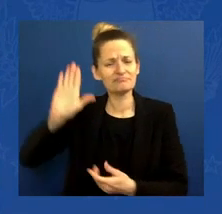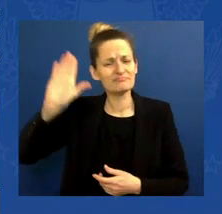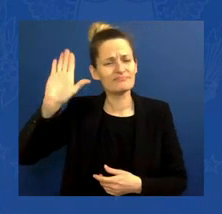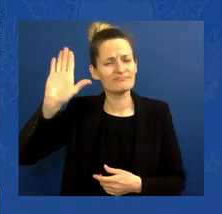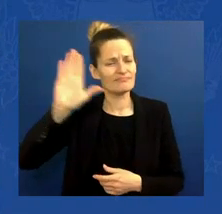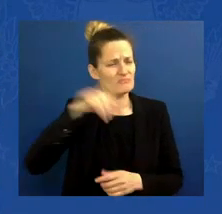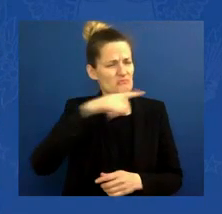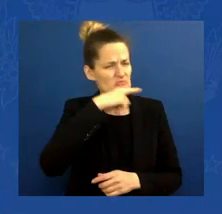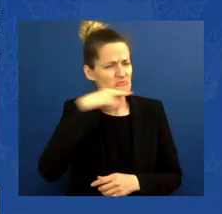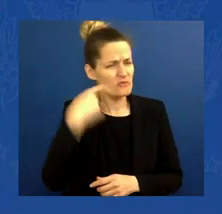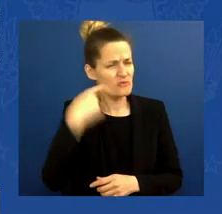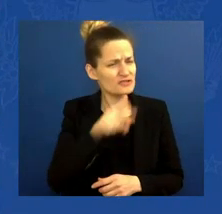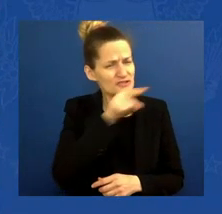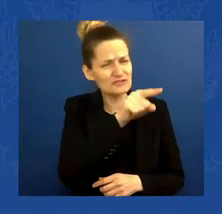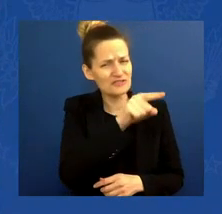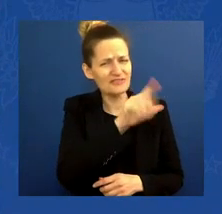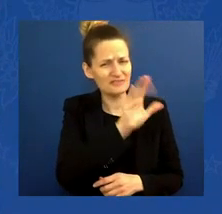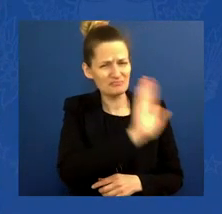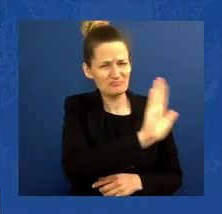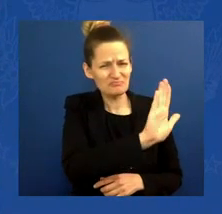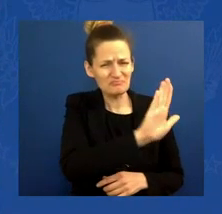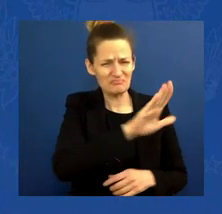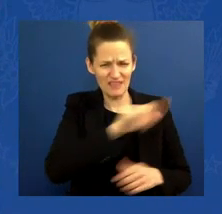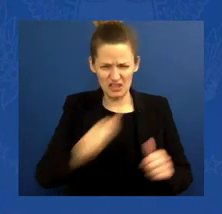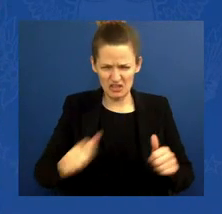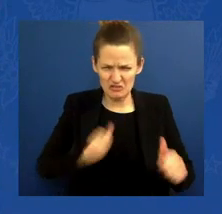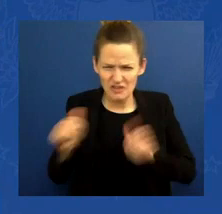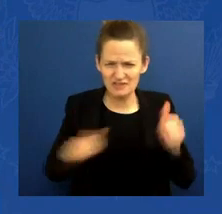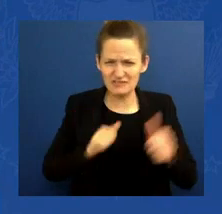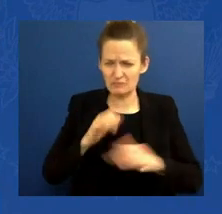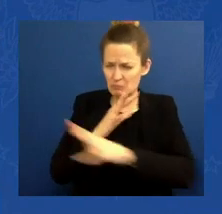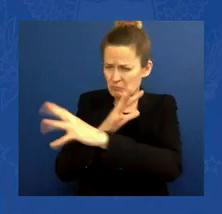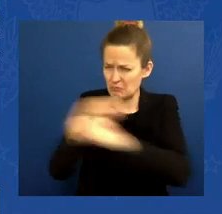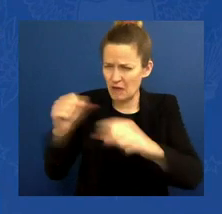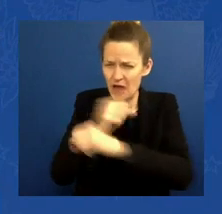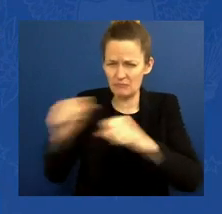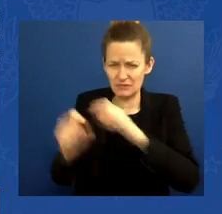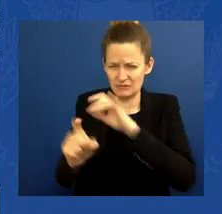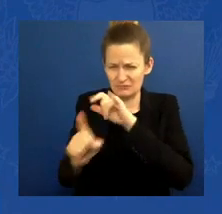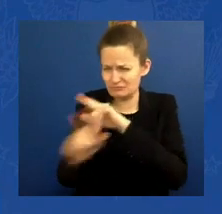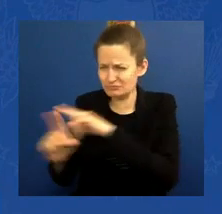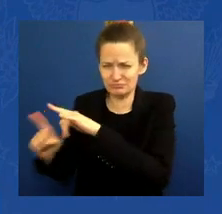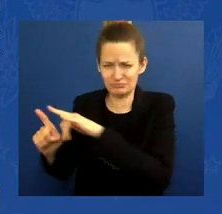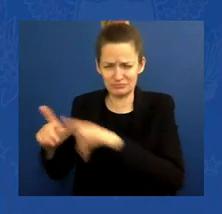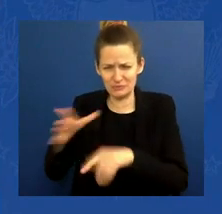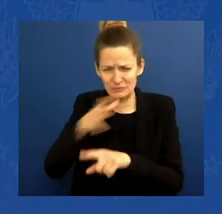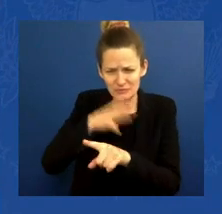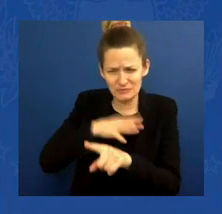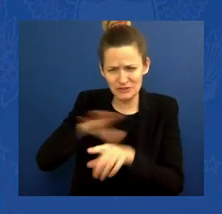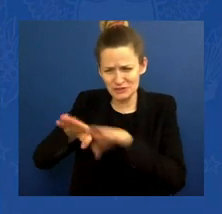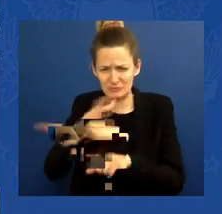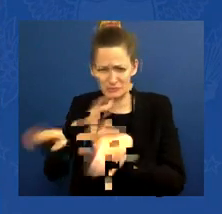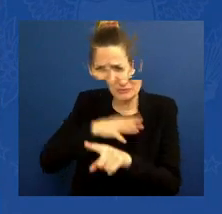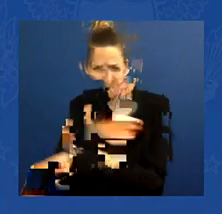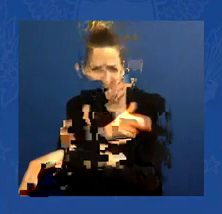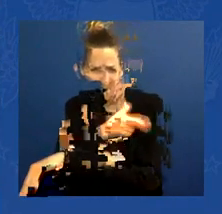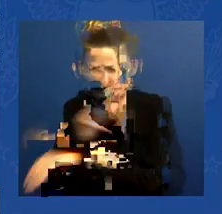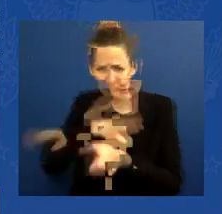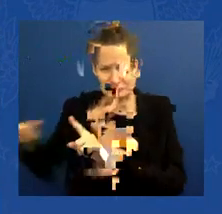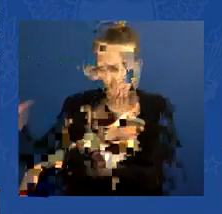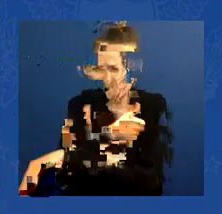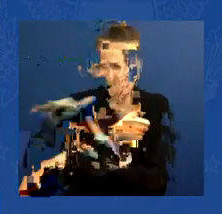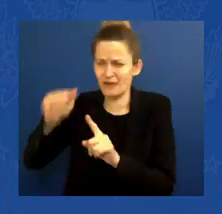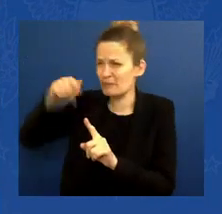god-awful. was speaking about this with our commander behind me here, General Milley. I mean,